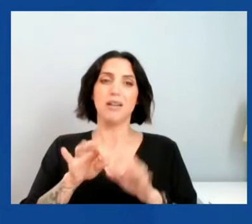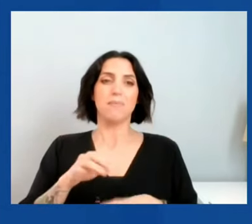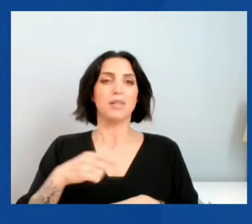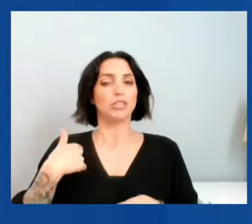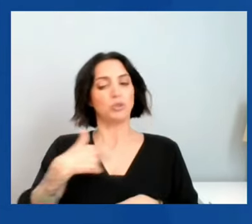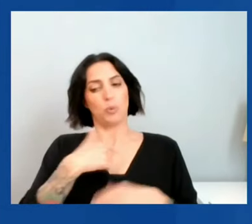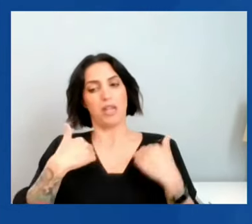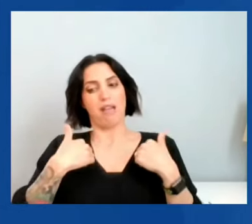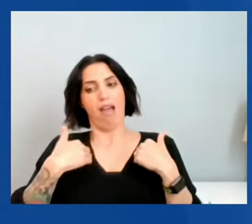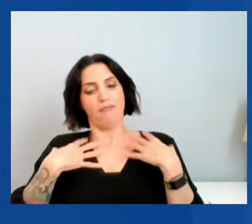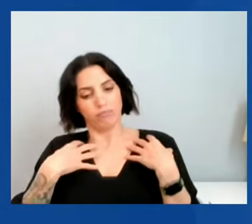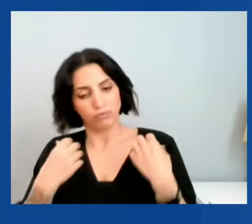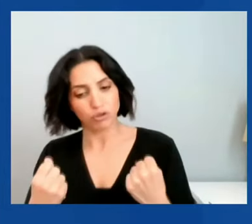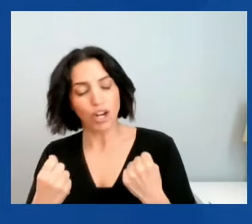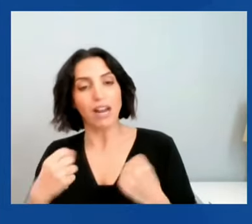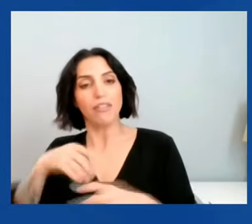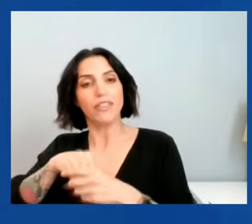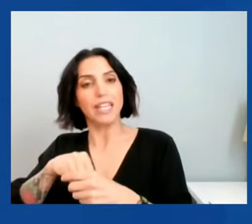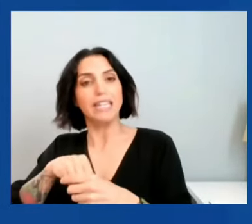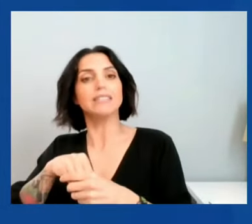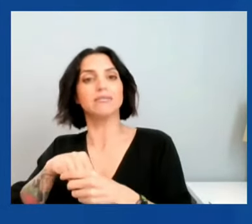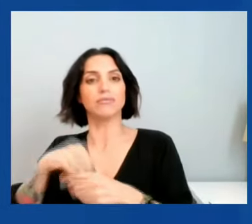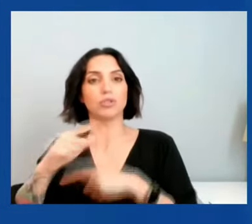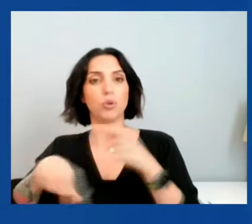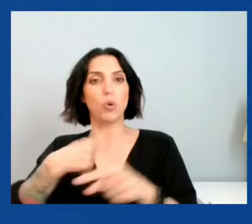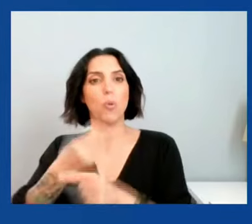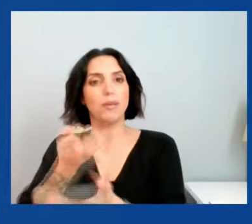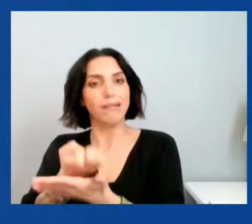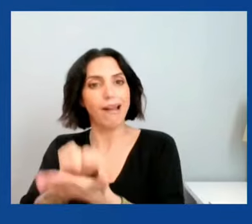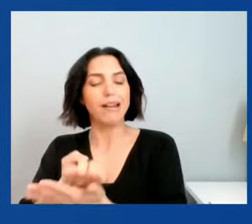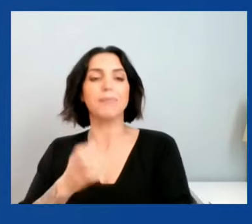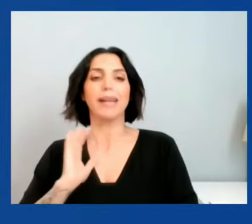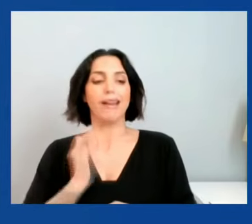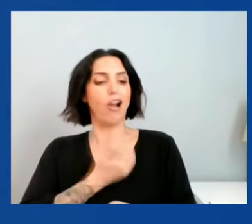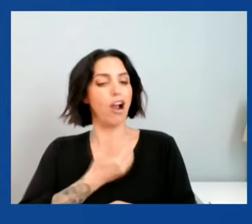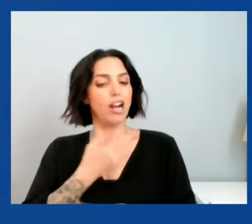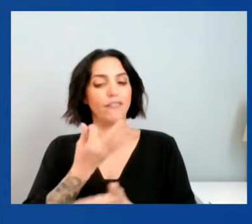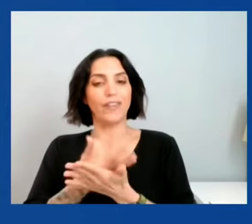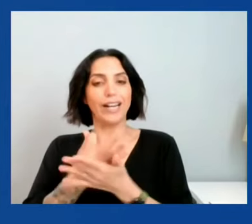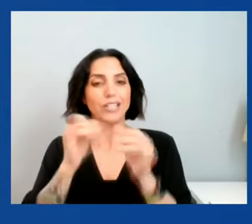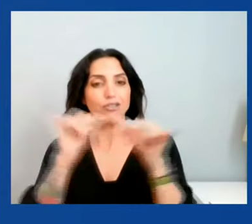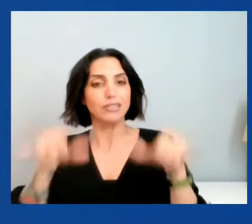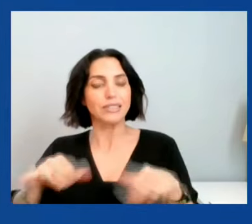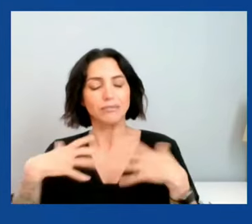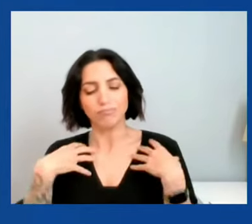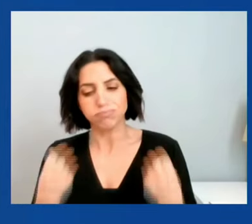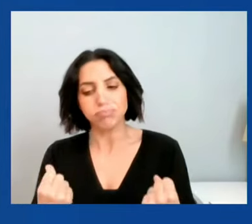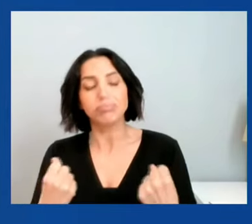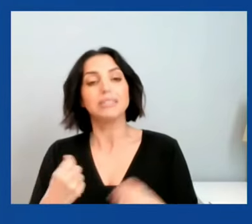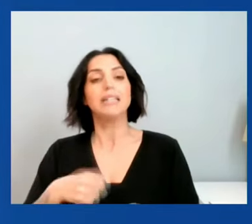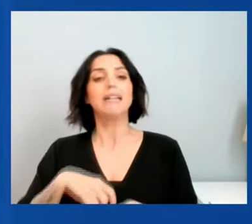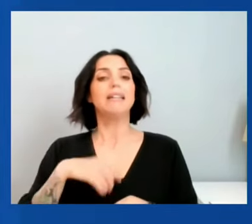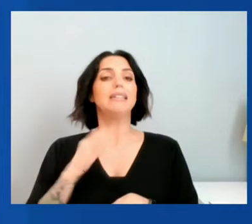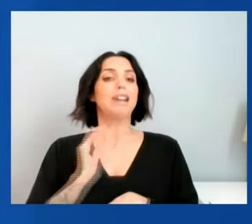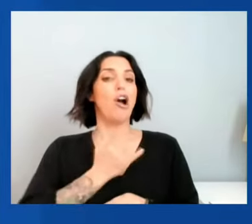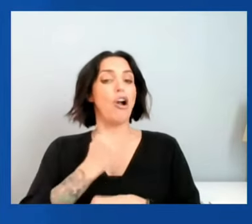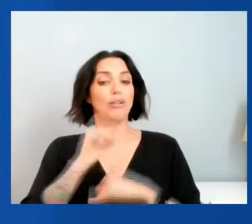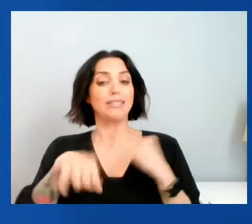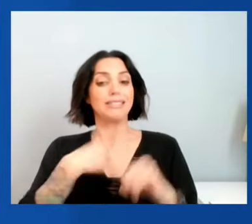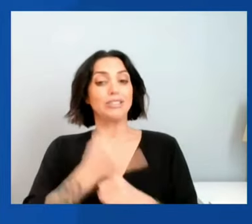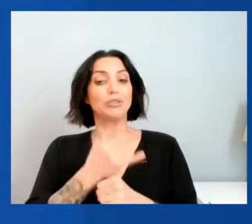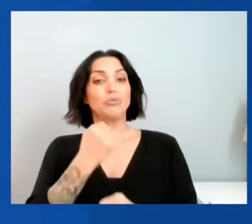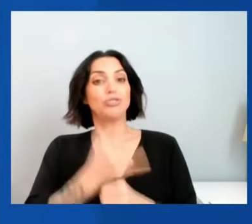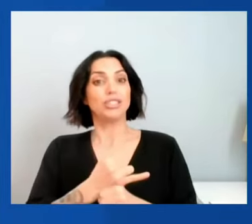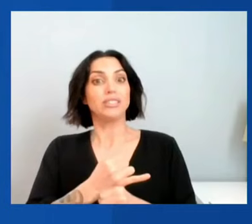economy, the strength of our financial system, the fact that we have institutions in law and